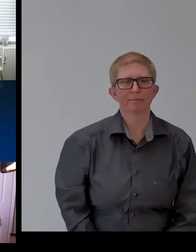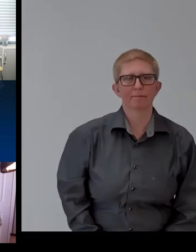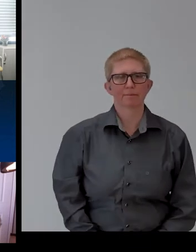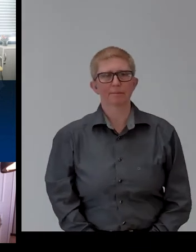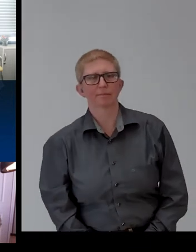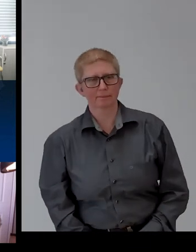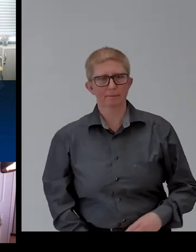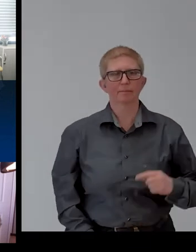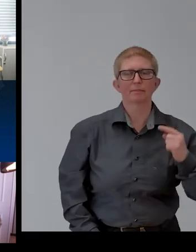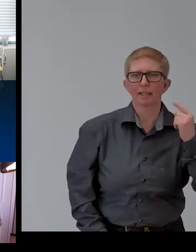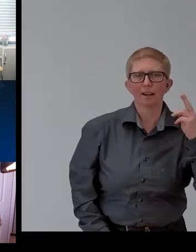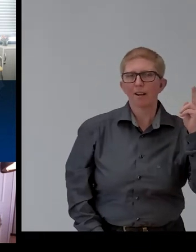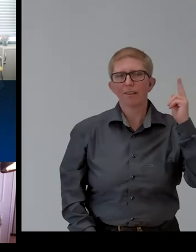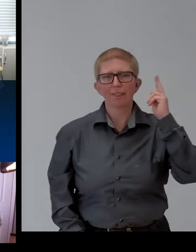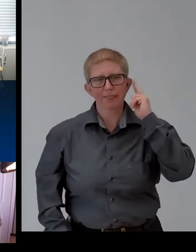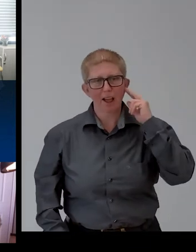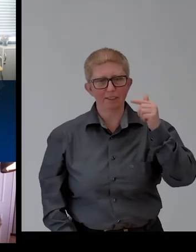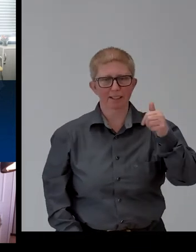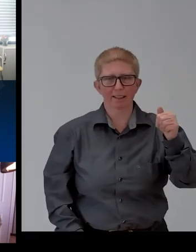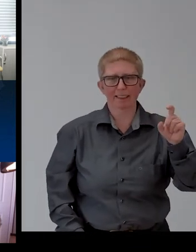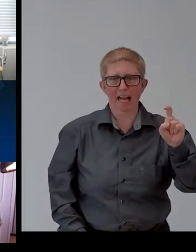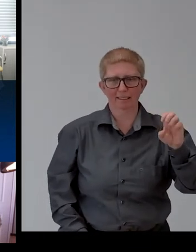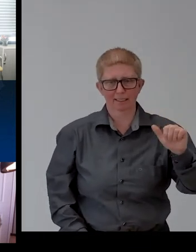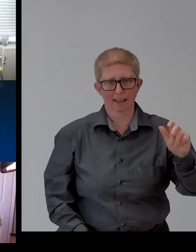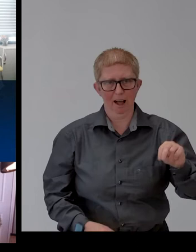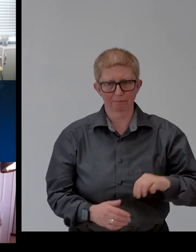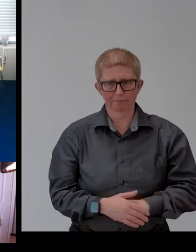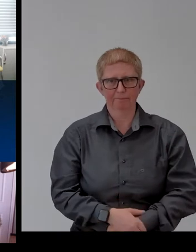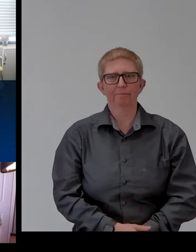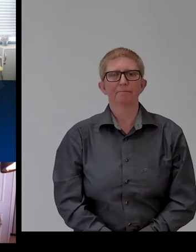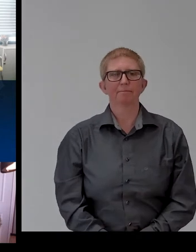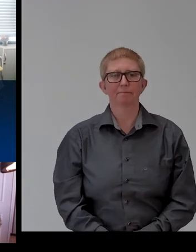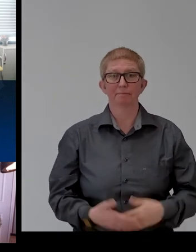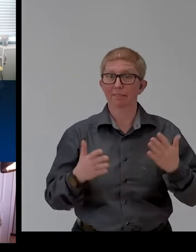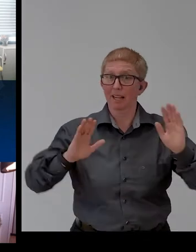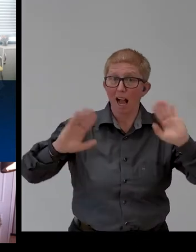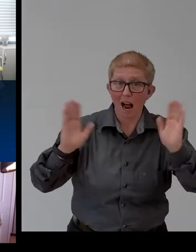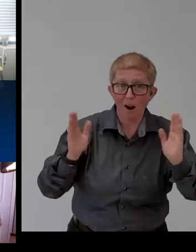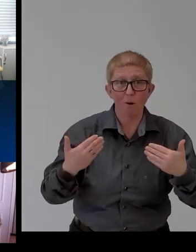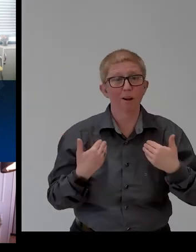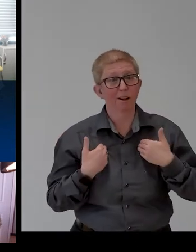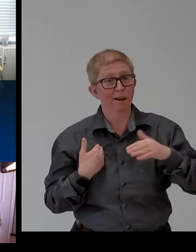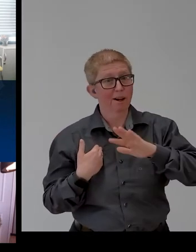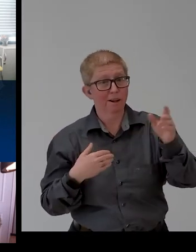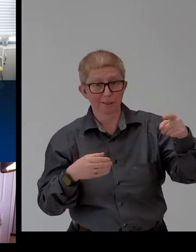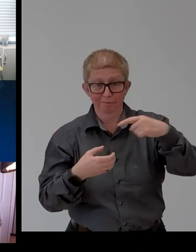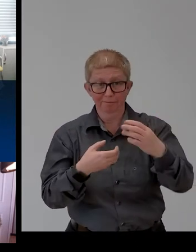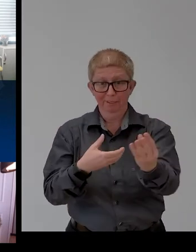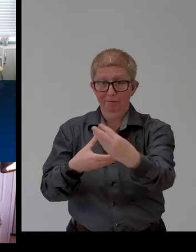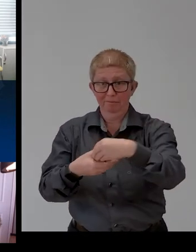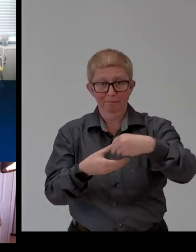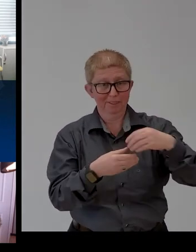Hi, thank you, everyone. First of all, would like to thank the all-jury member of the Zero Project team who selected Dev Talk